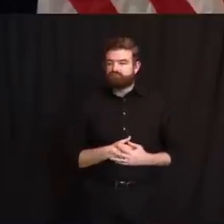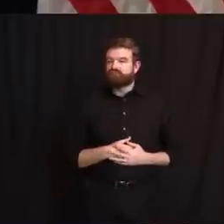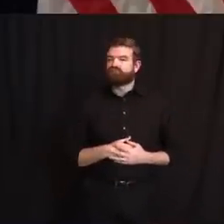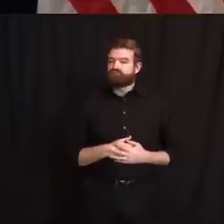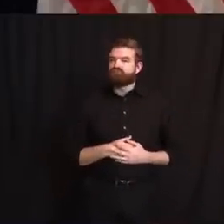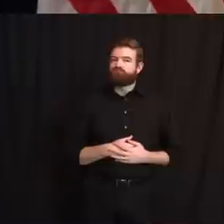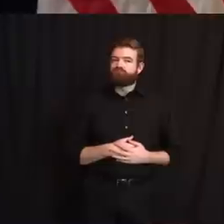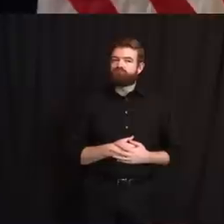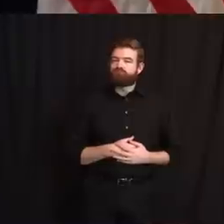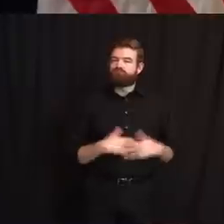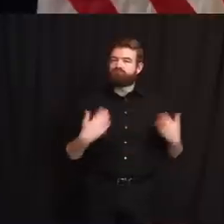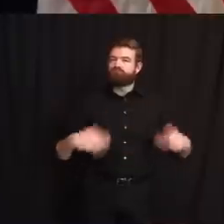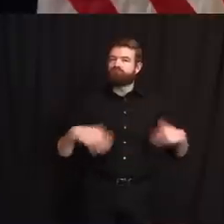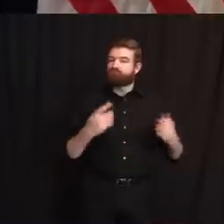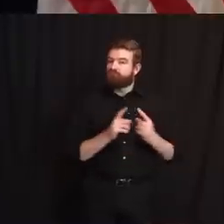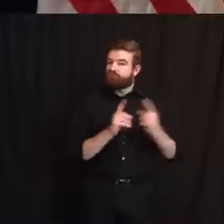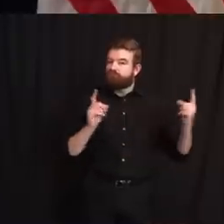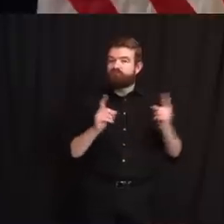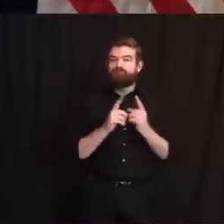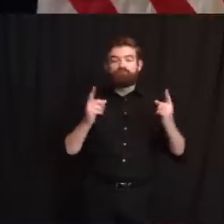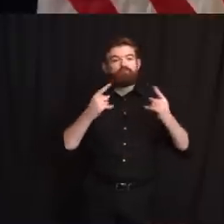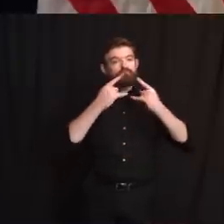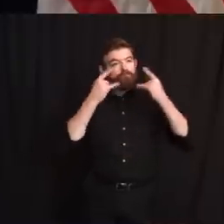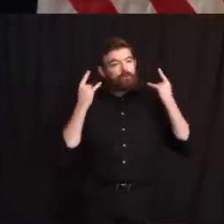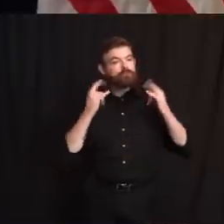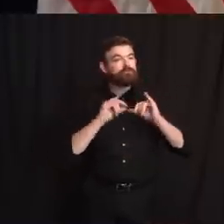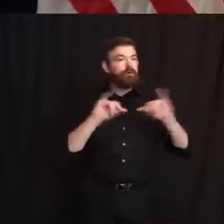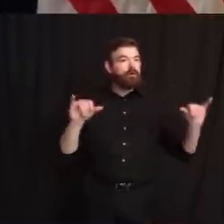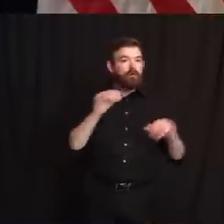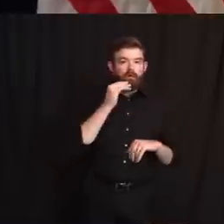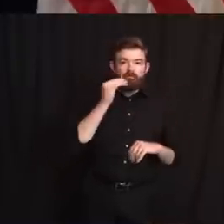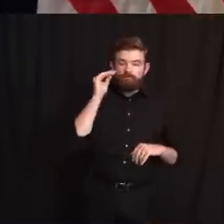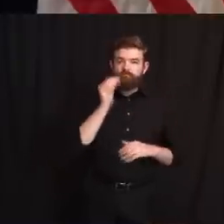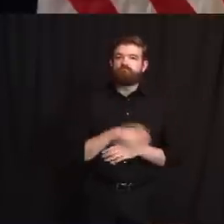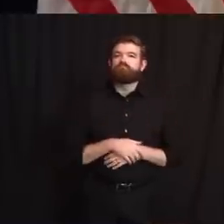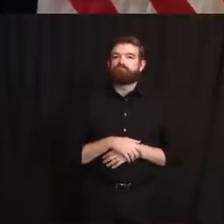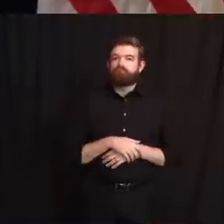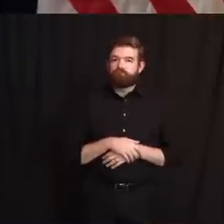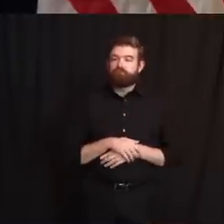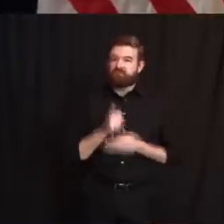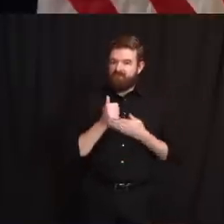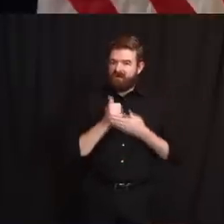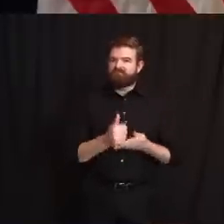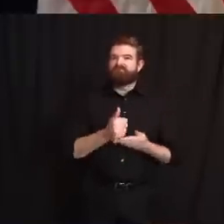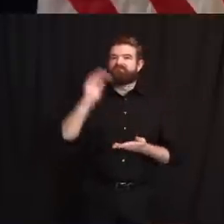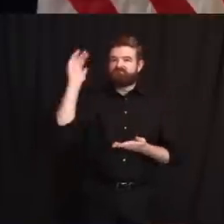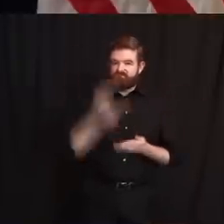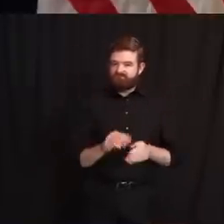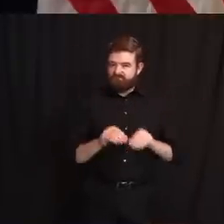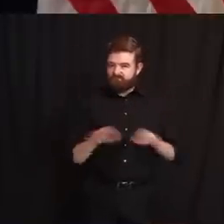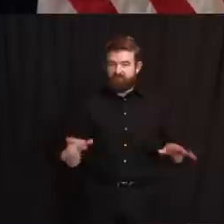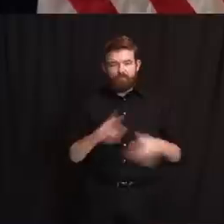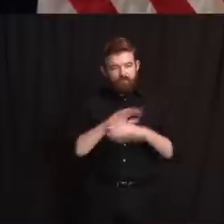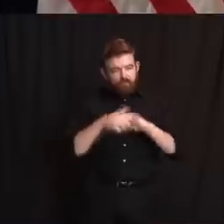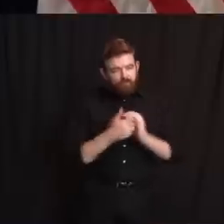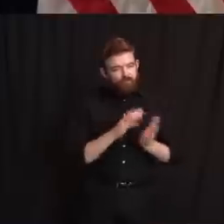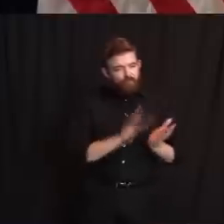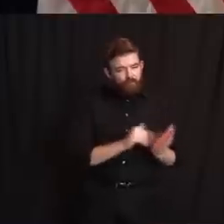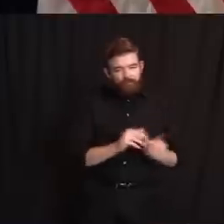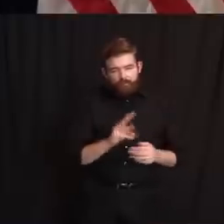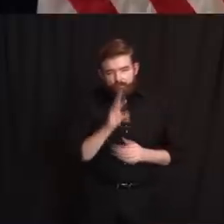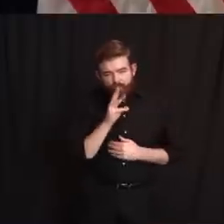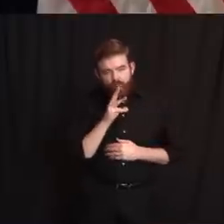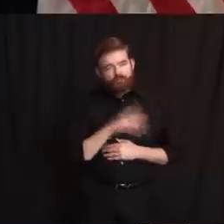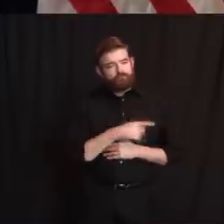from each other. You stayed home. You've, you've worn a face covering. You've washed your hands with soap and water. You've been responsible.